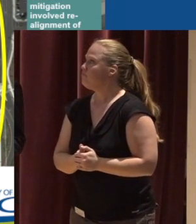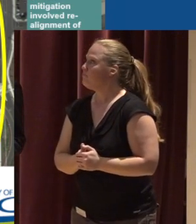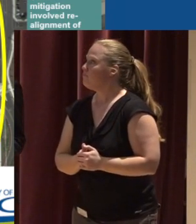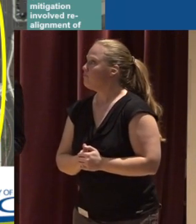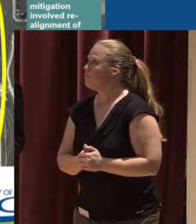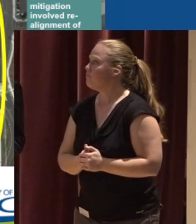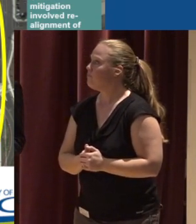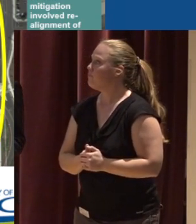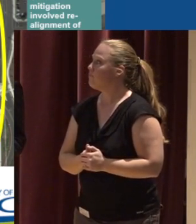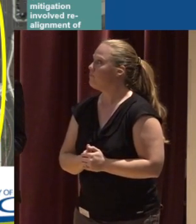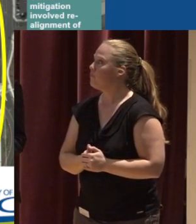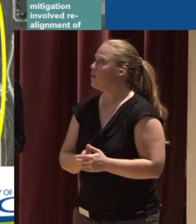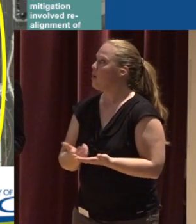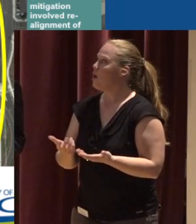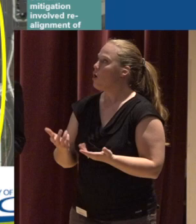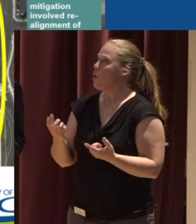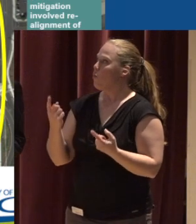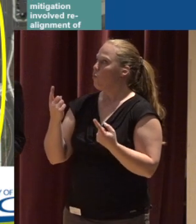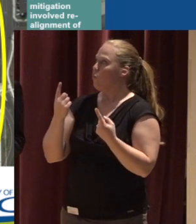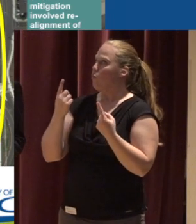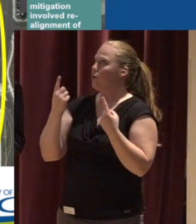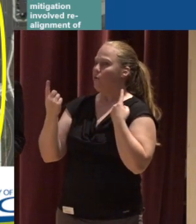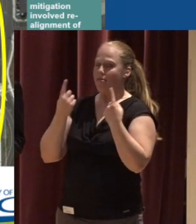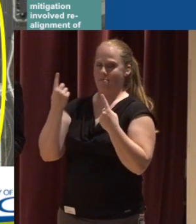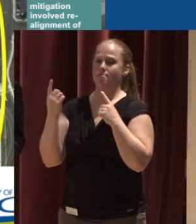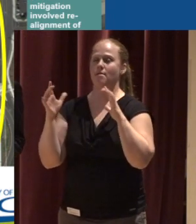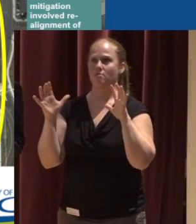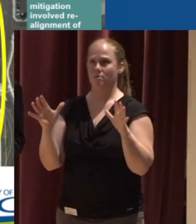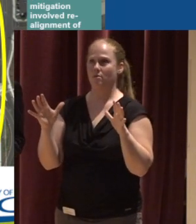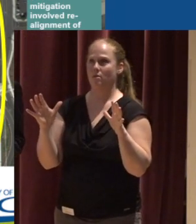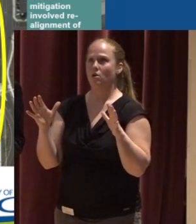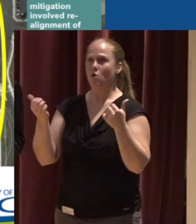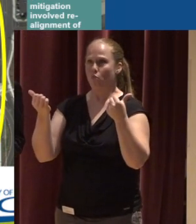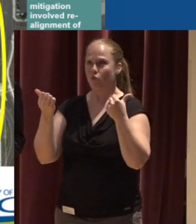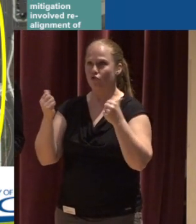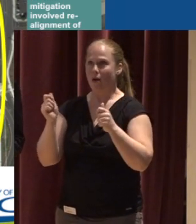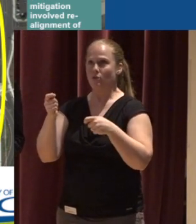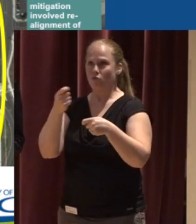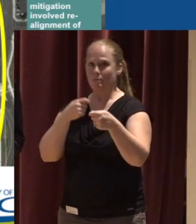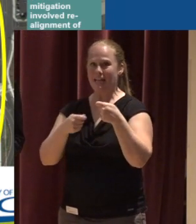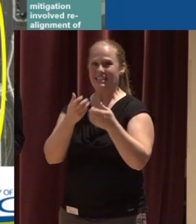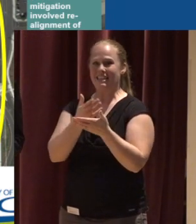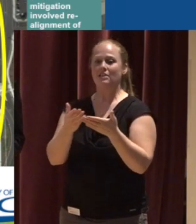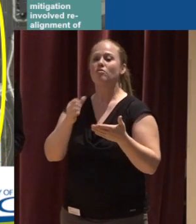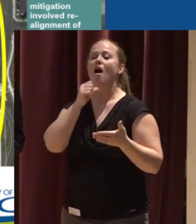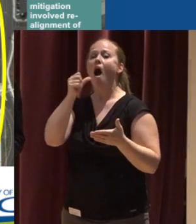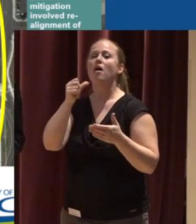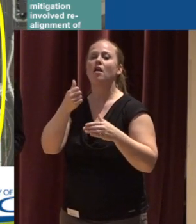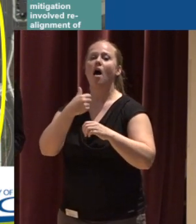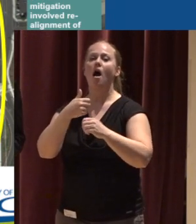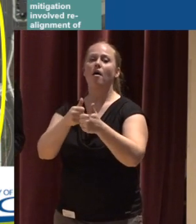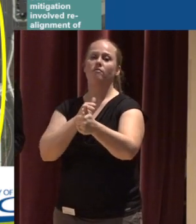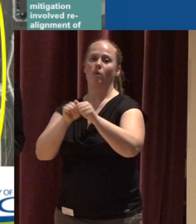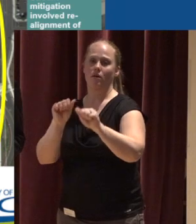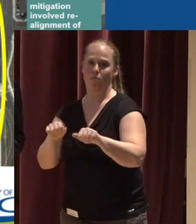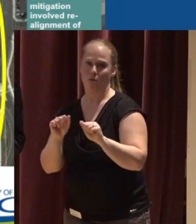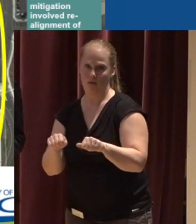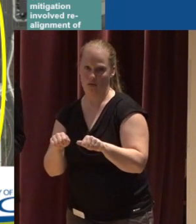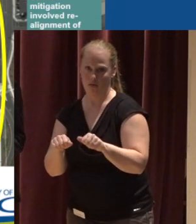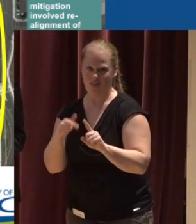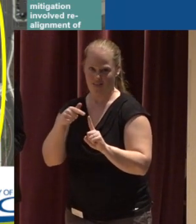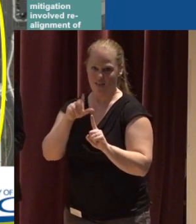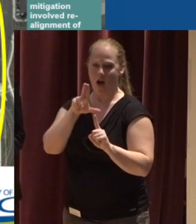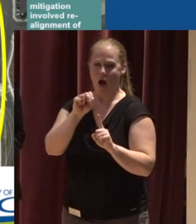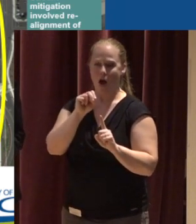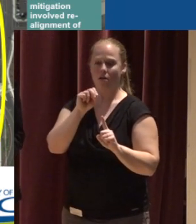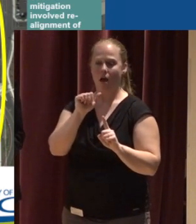And when you think about mitigation What you're trying to replace is unavoidable impacts That's the key phrase there So, some